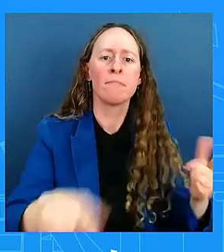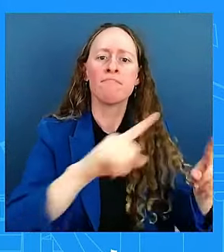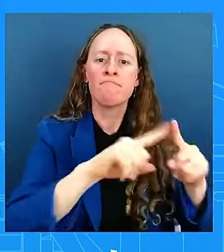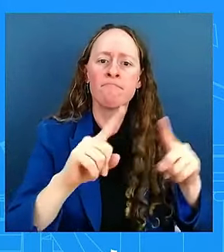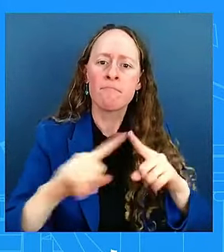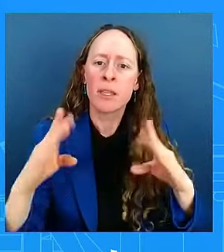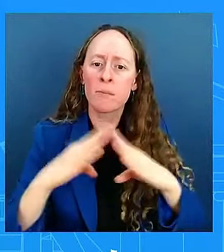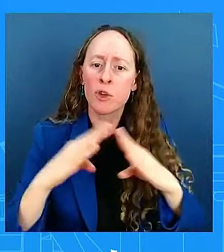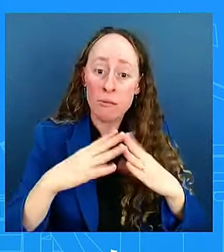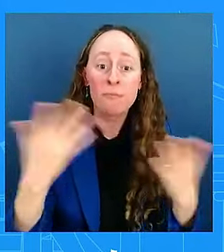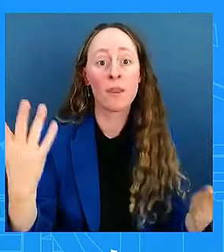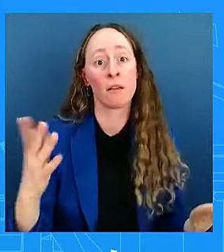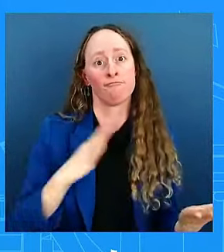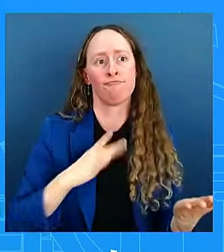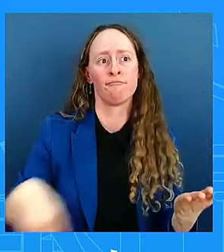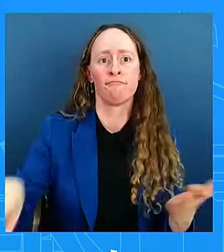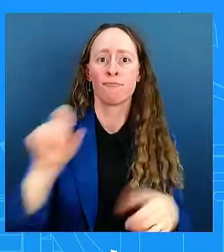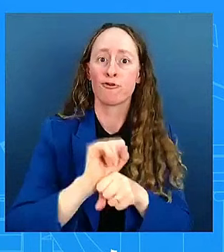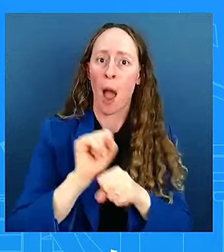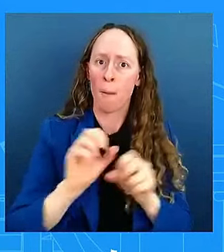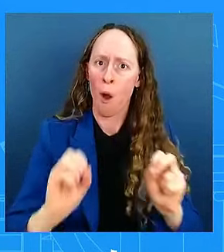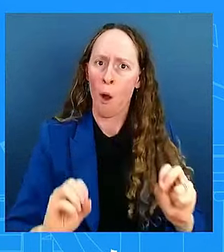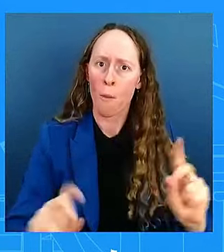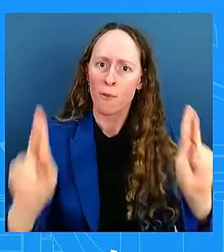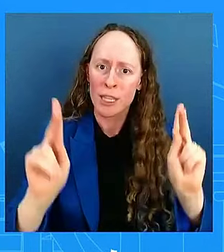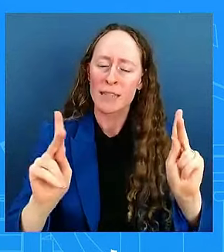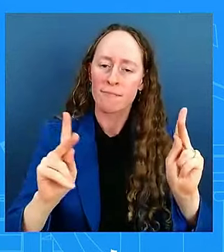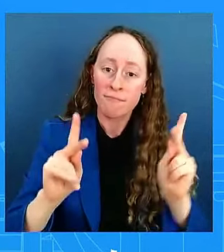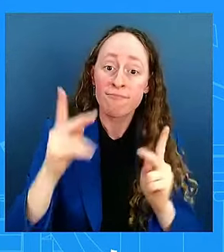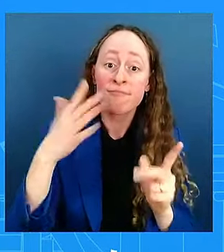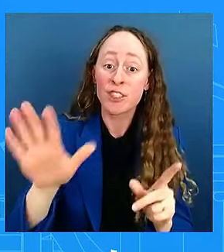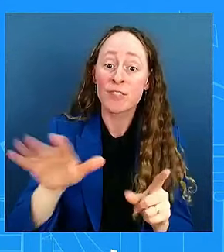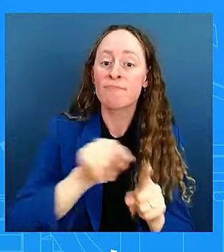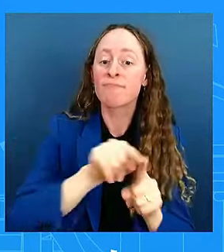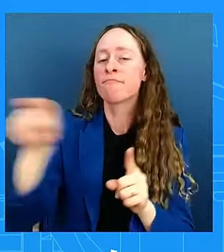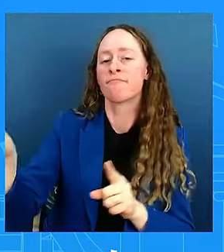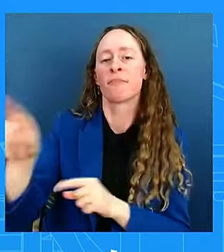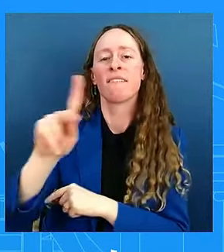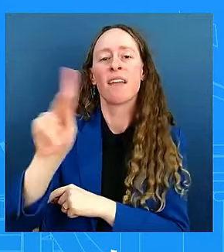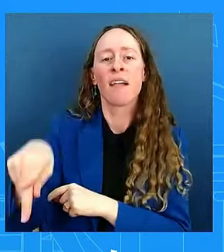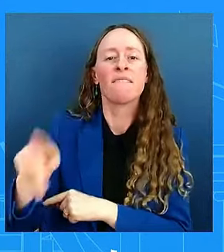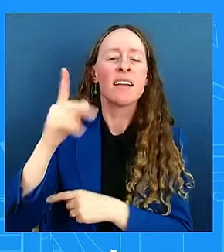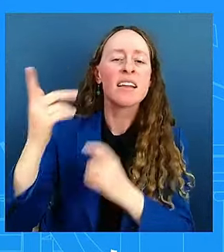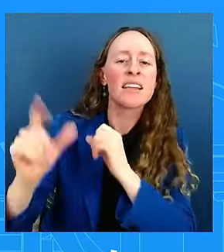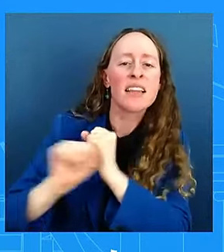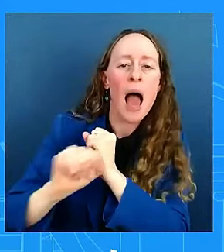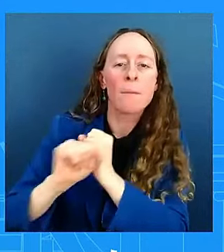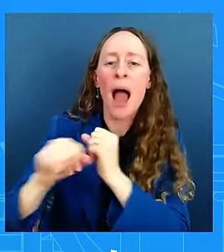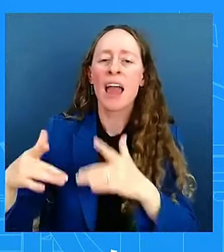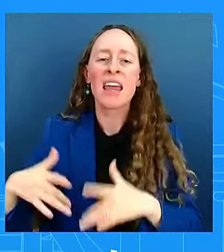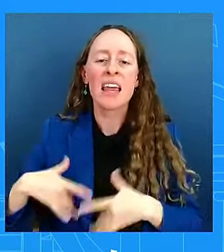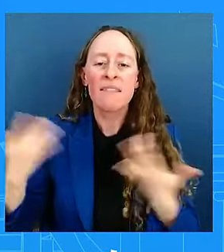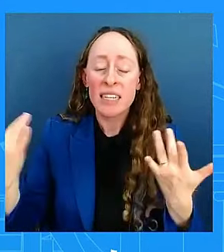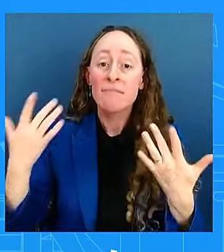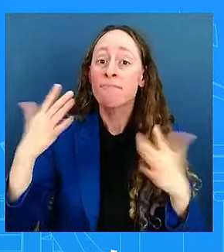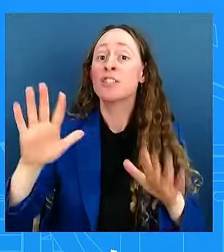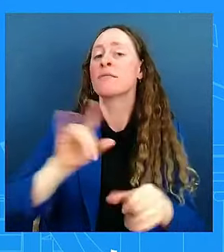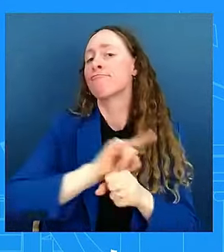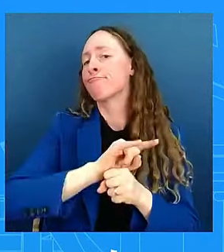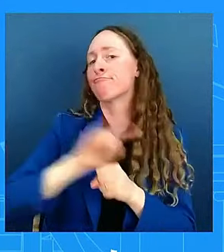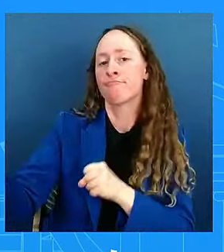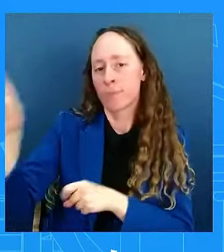engagement. He will also travel to Germany and Angola to underscore the enduring strength and importance of two strategic bilateral